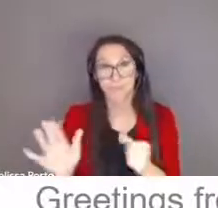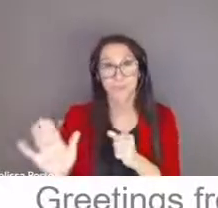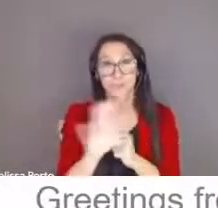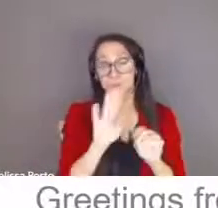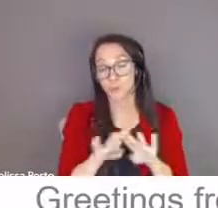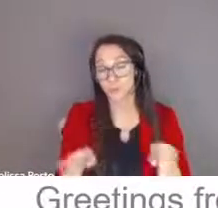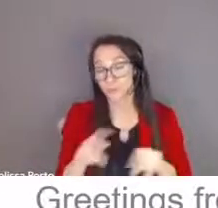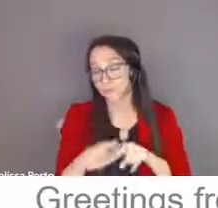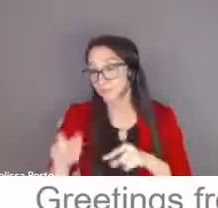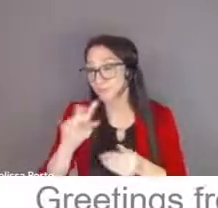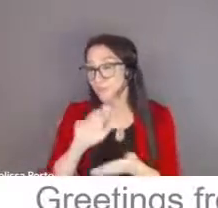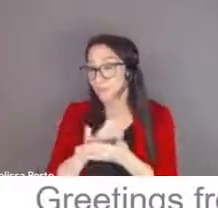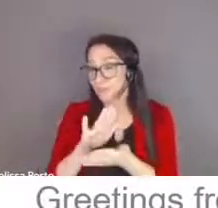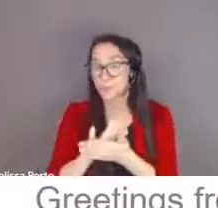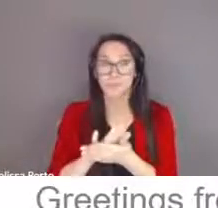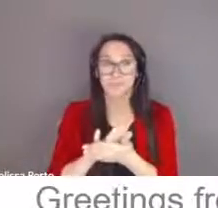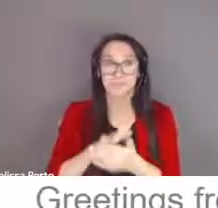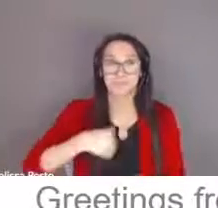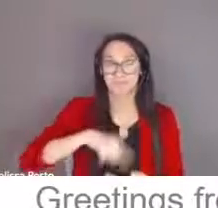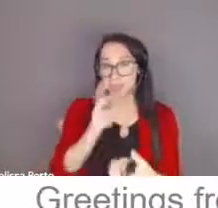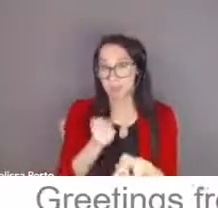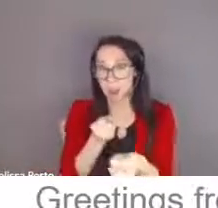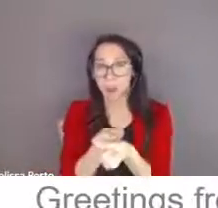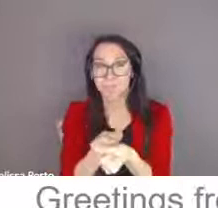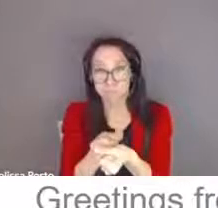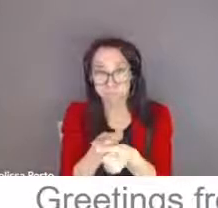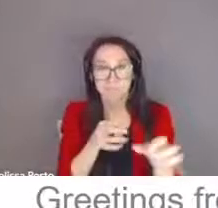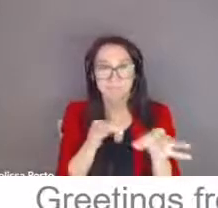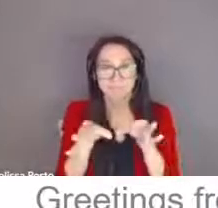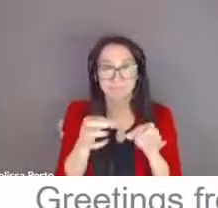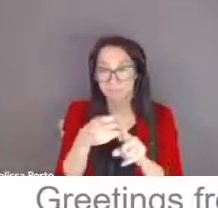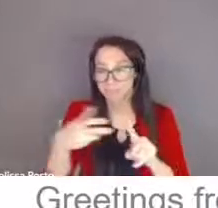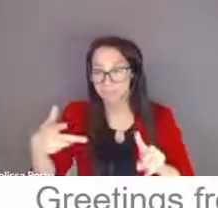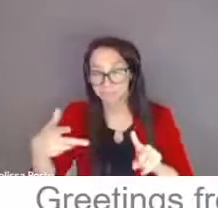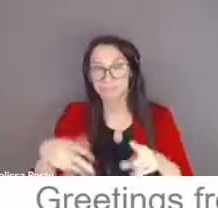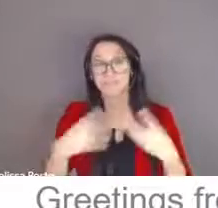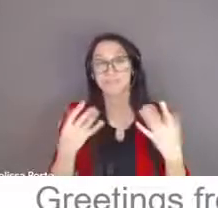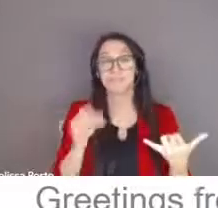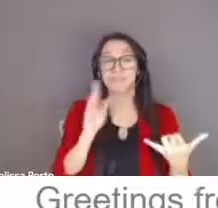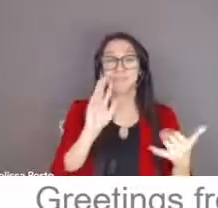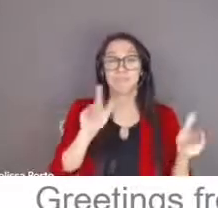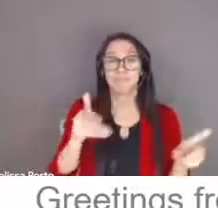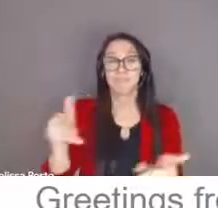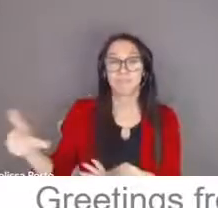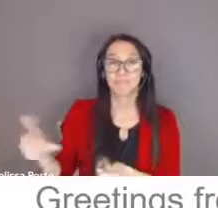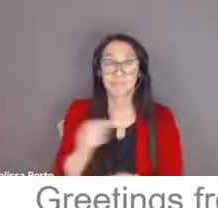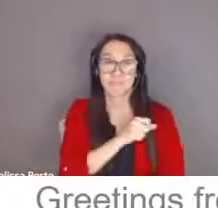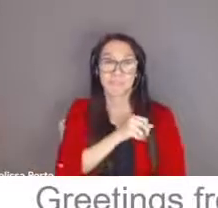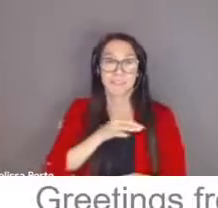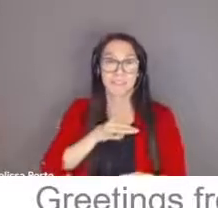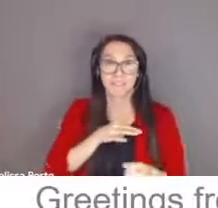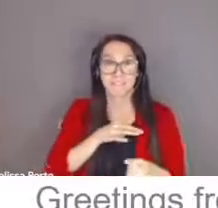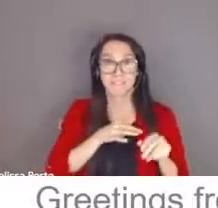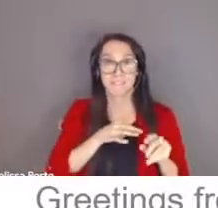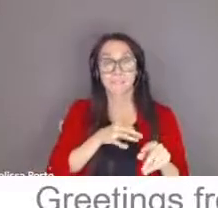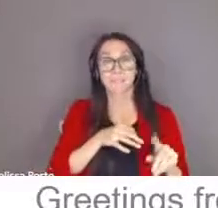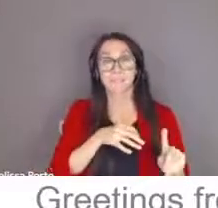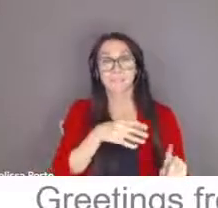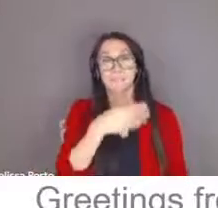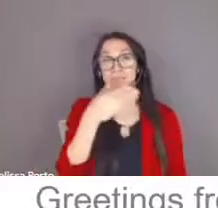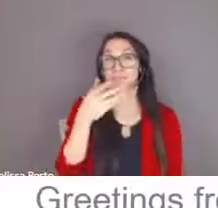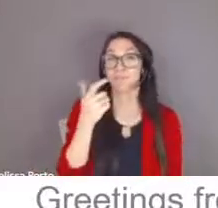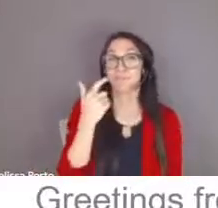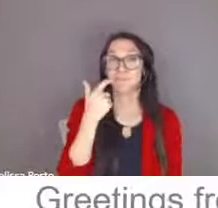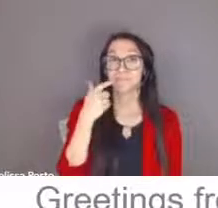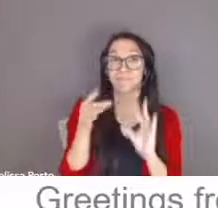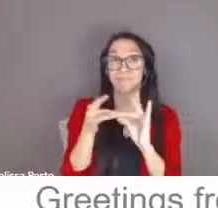first time i'm very pleased to introduce our staff panel who will be facilitating the session this evening we have jody who just introduced our